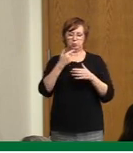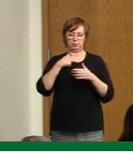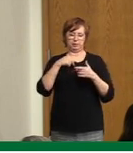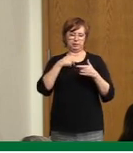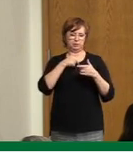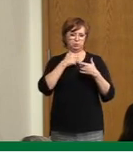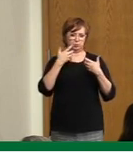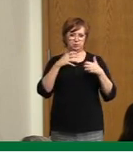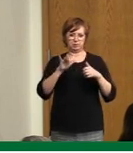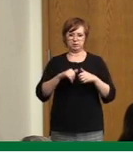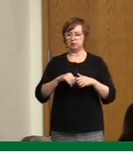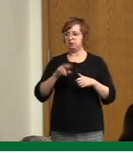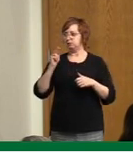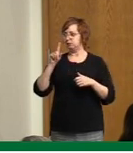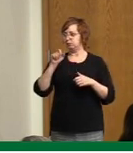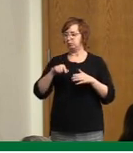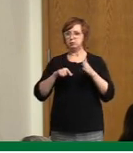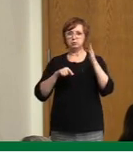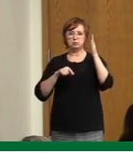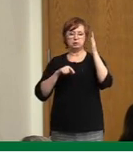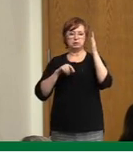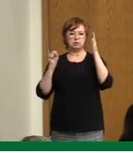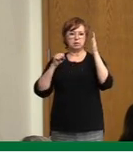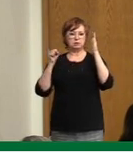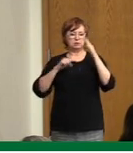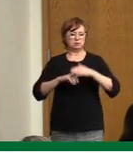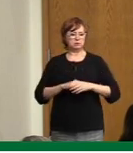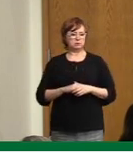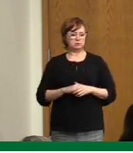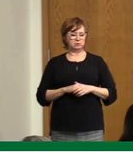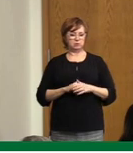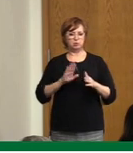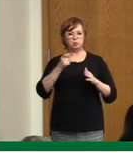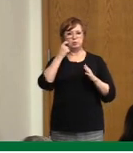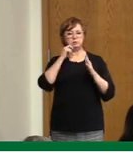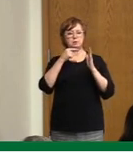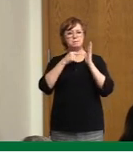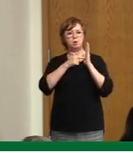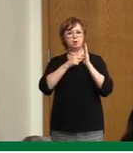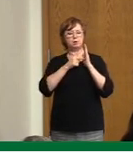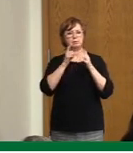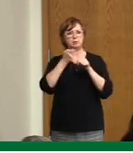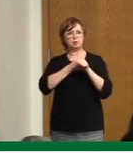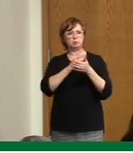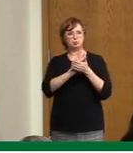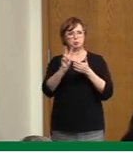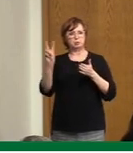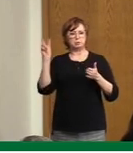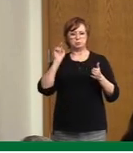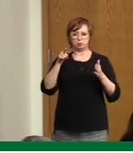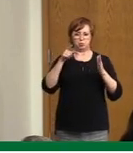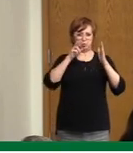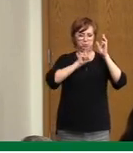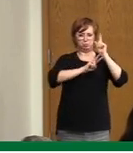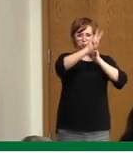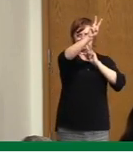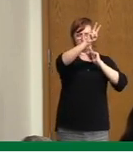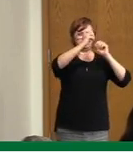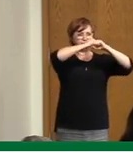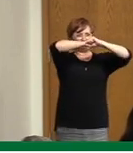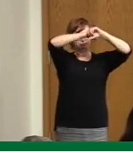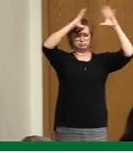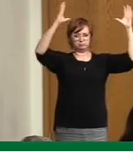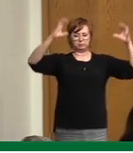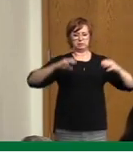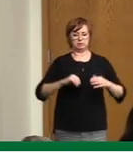seen. Follow-up question, Brian? Yeah, the modeling that you released two weeks ago had a forecast model.